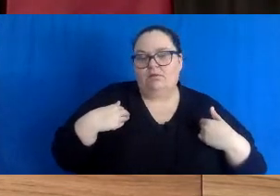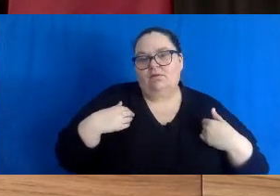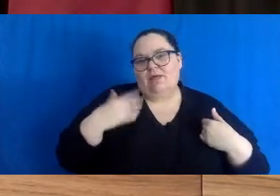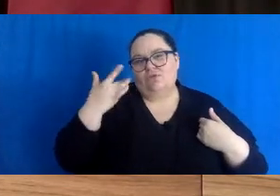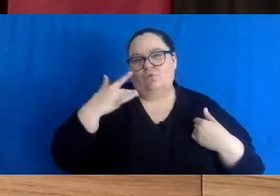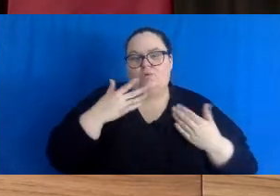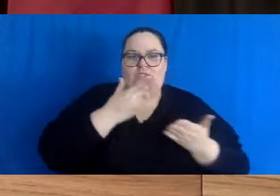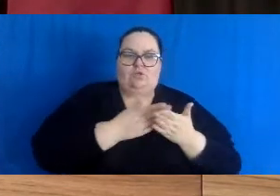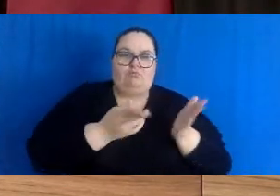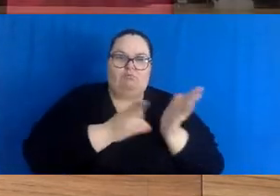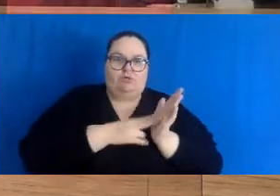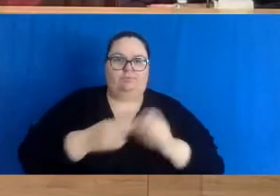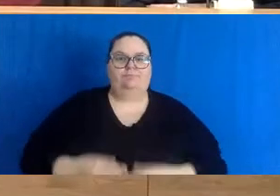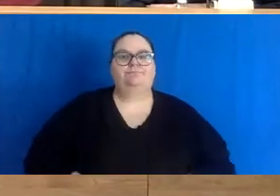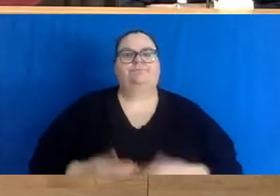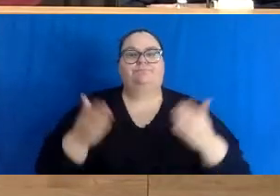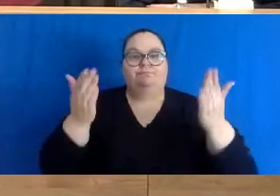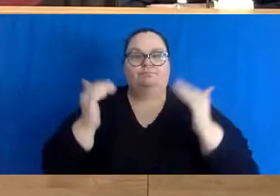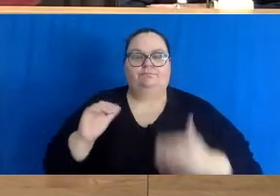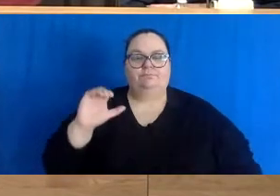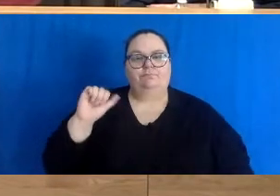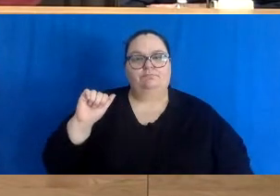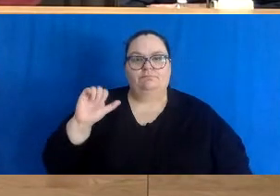you. Simon Delatt, La Qu'est-Z Nouvelle.